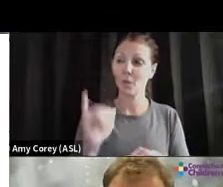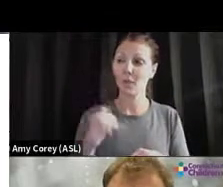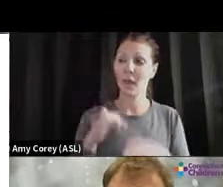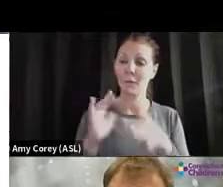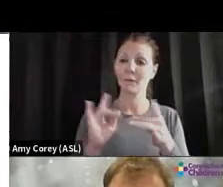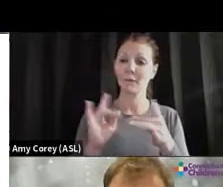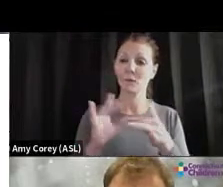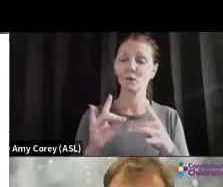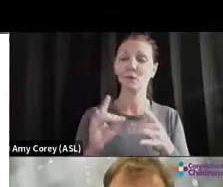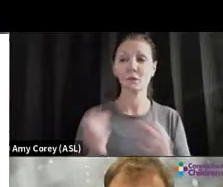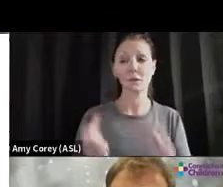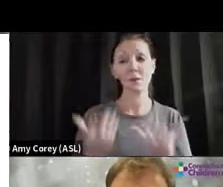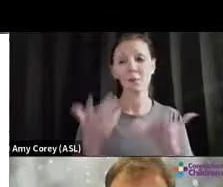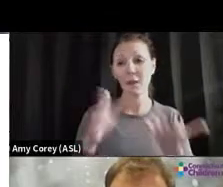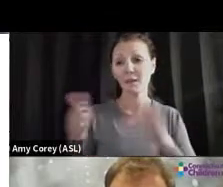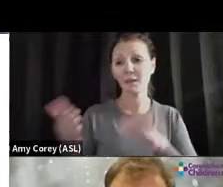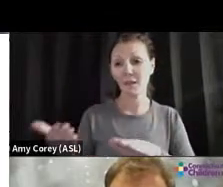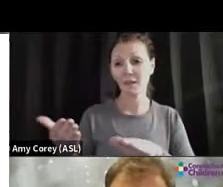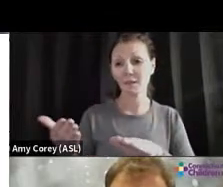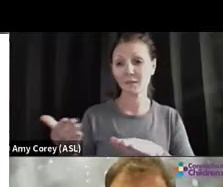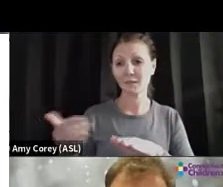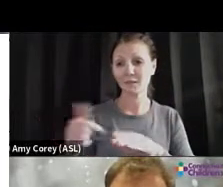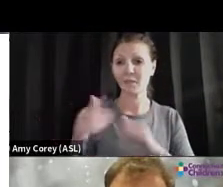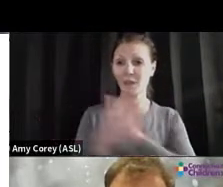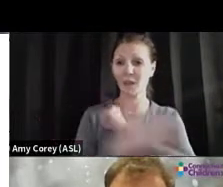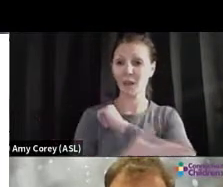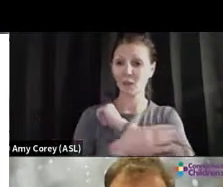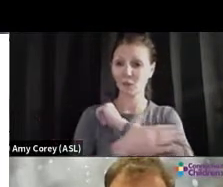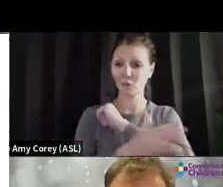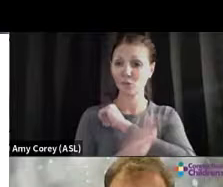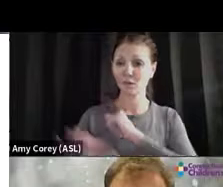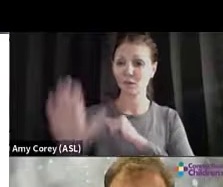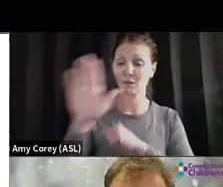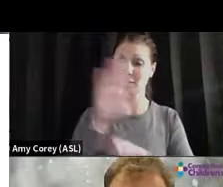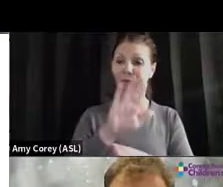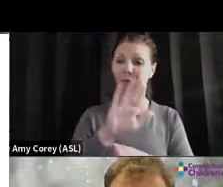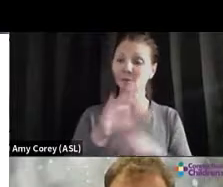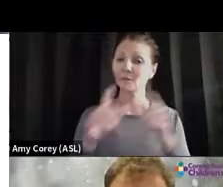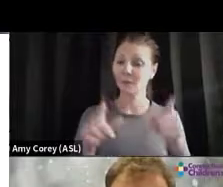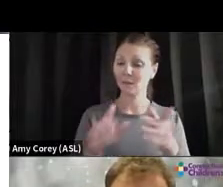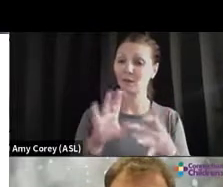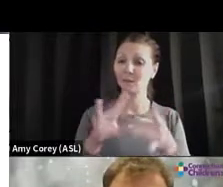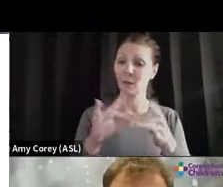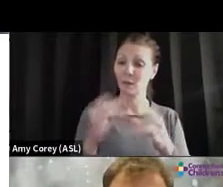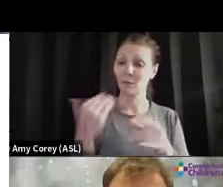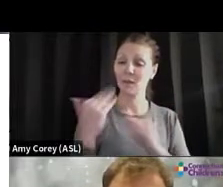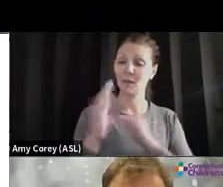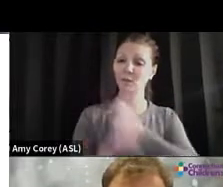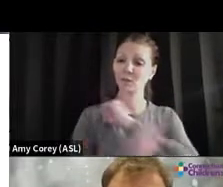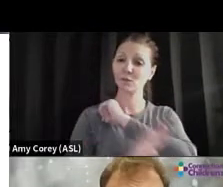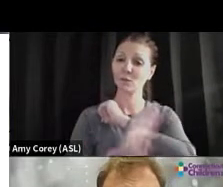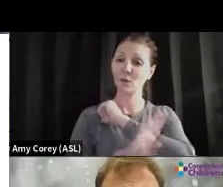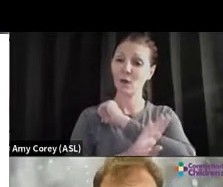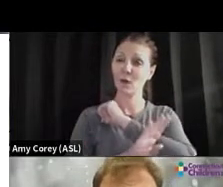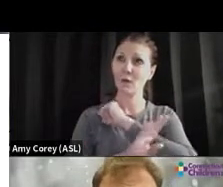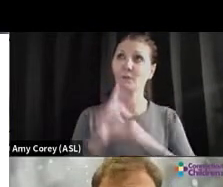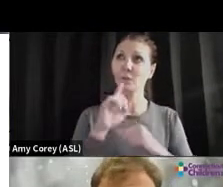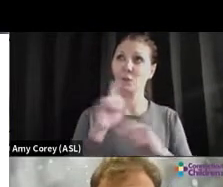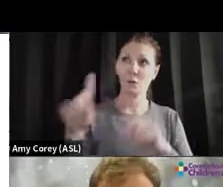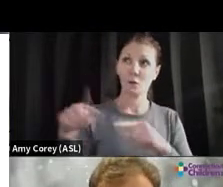the country. This paper that came out in Pediatrics this fall highlights the fact that over the course of a 15-month period,